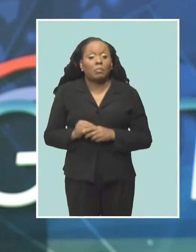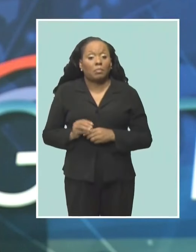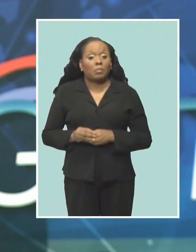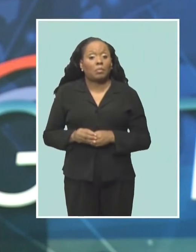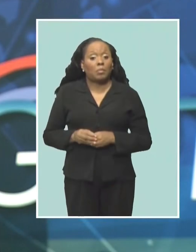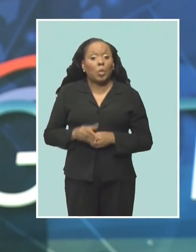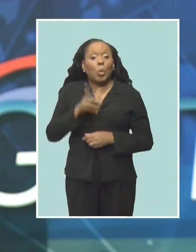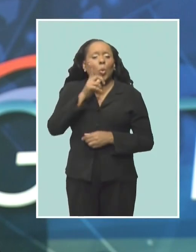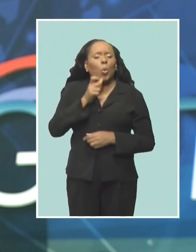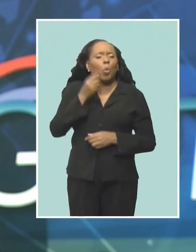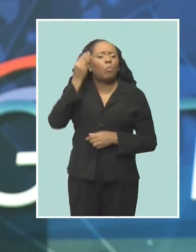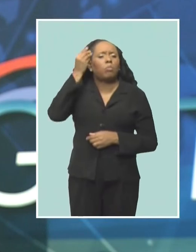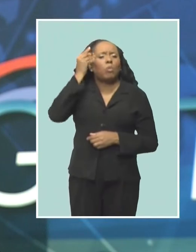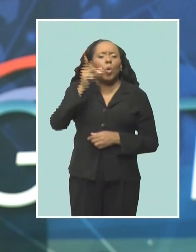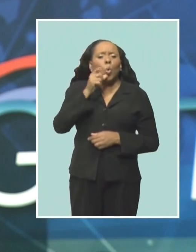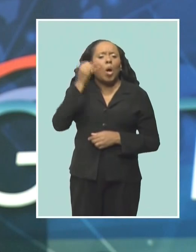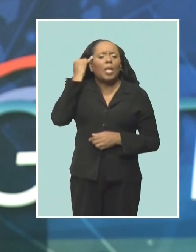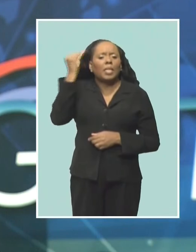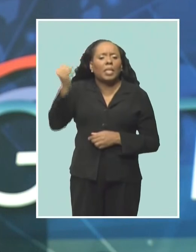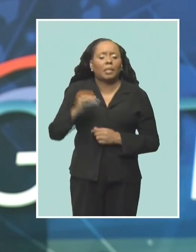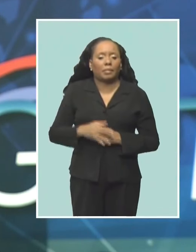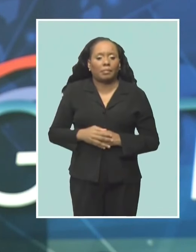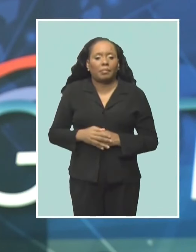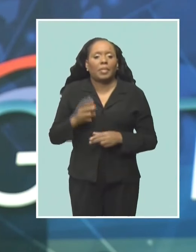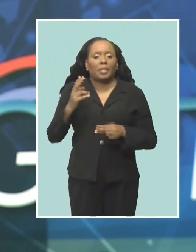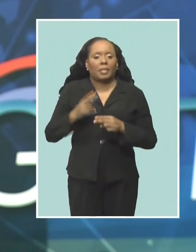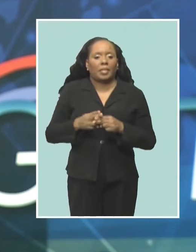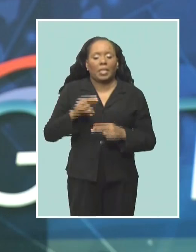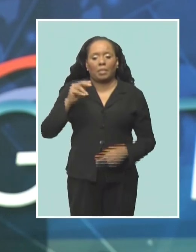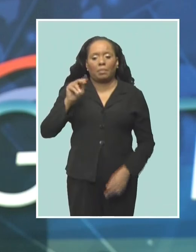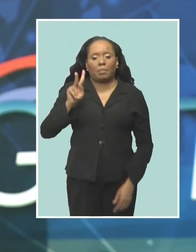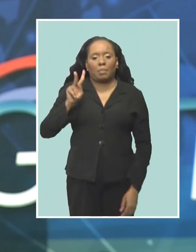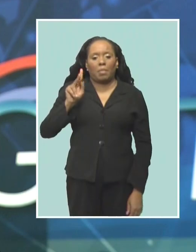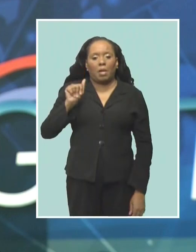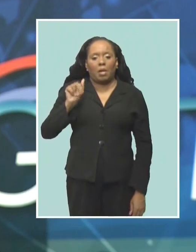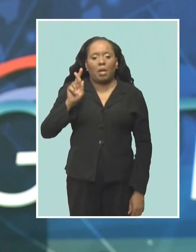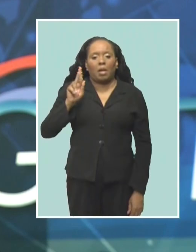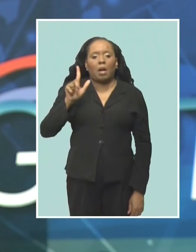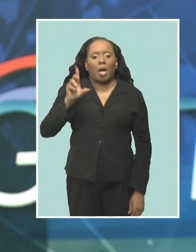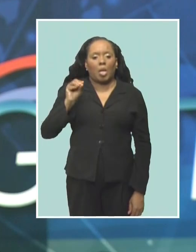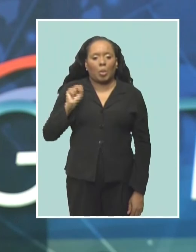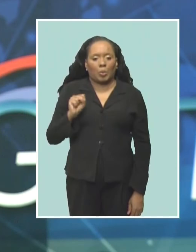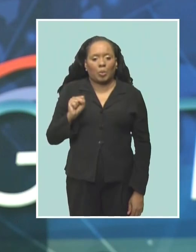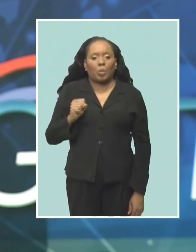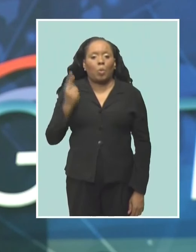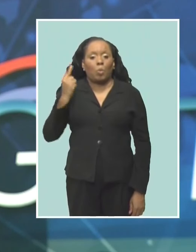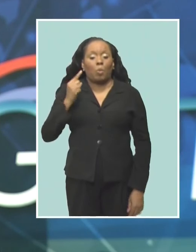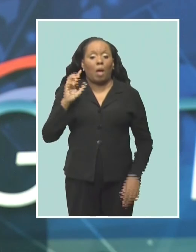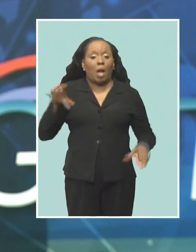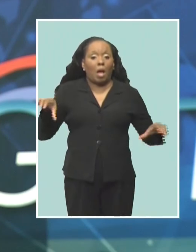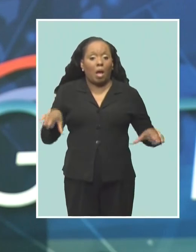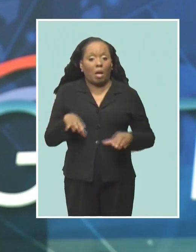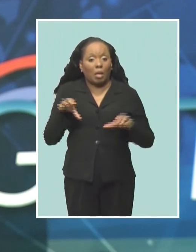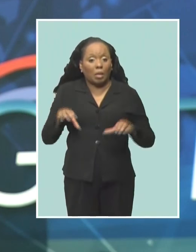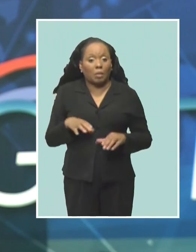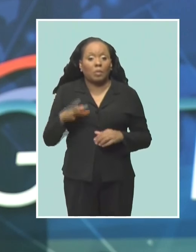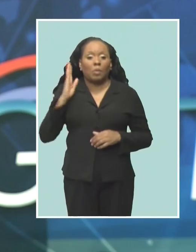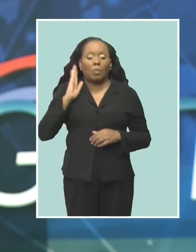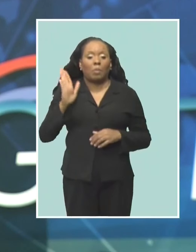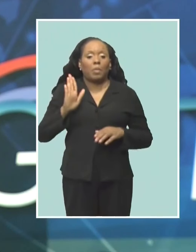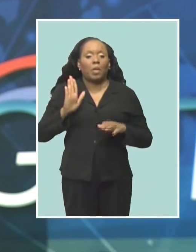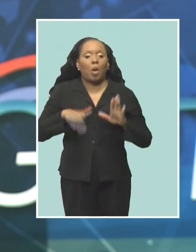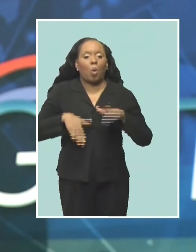festival, Carlos Cobham, intends to help open up avenues for the artistes. One of the main activities will be the Walk for the Arts on